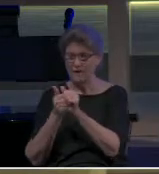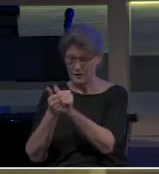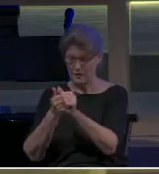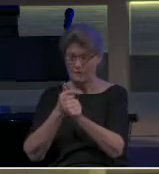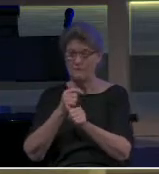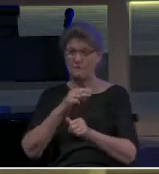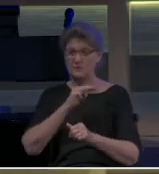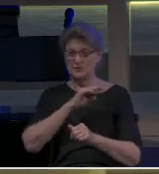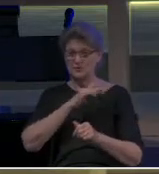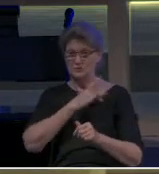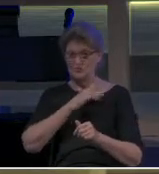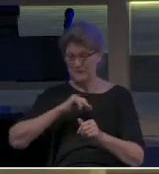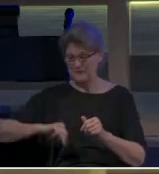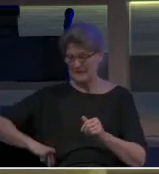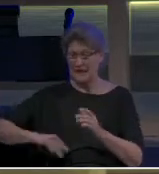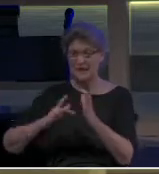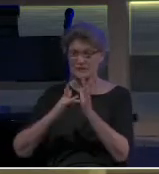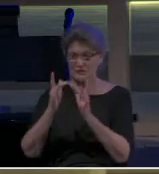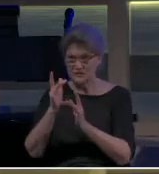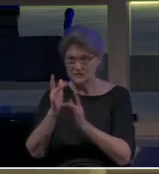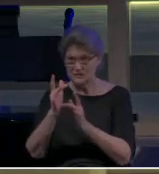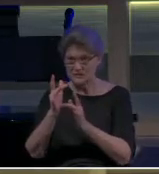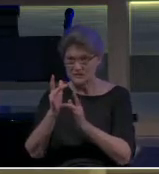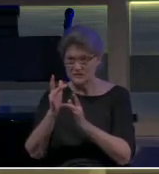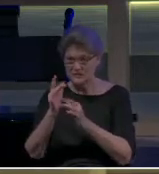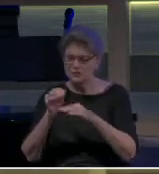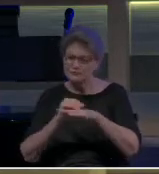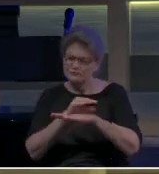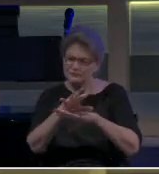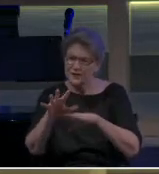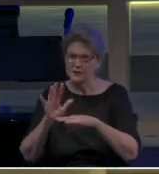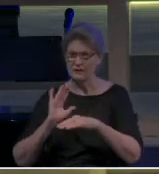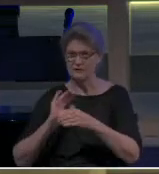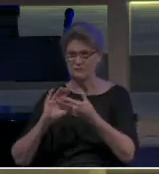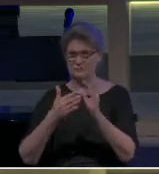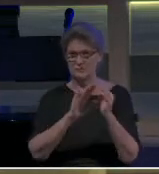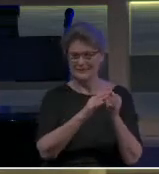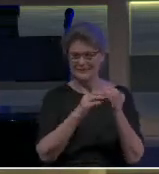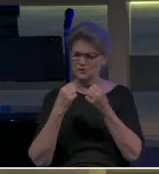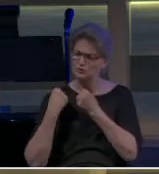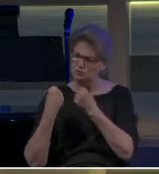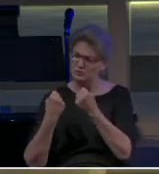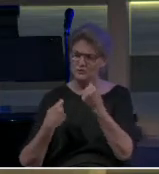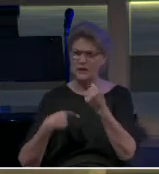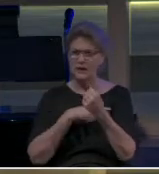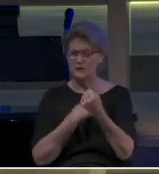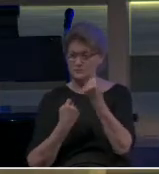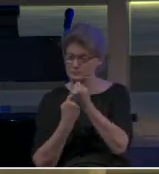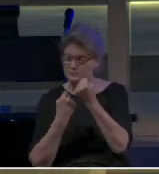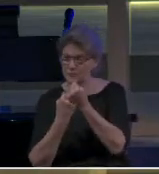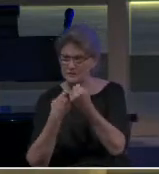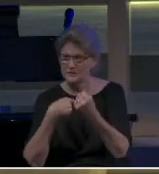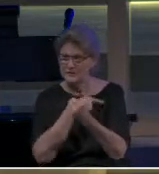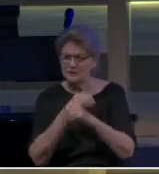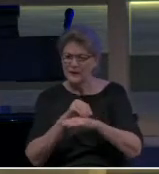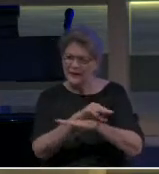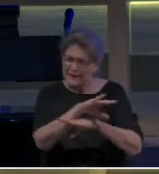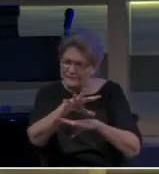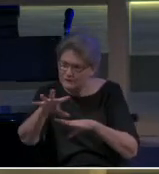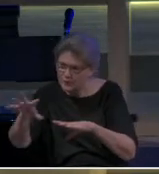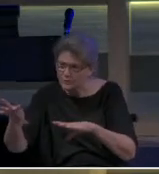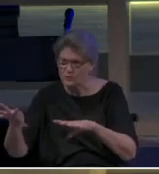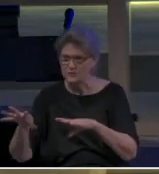impact on our community and strengthens us and builds us, but has a positive impact around